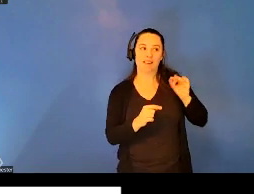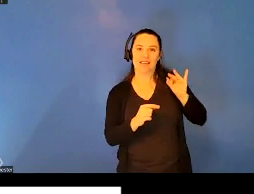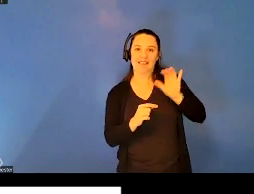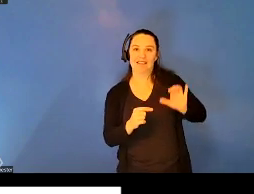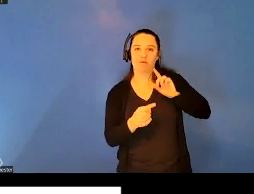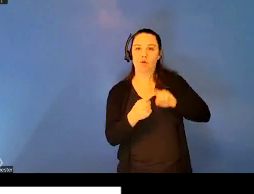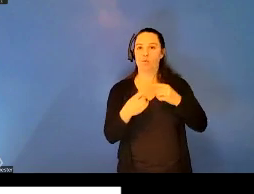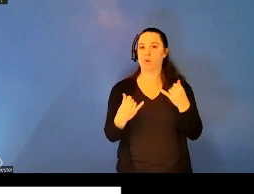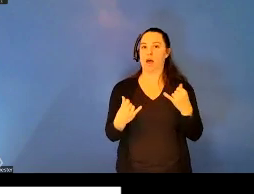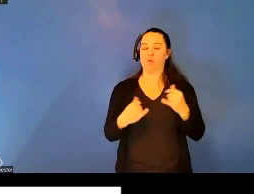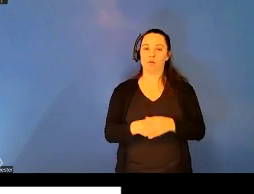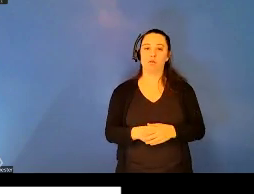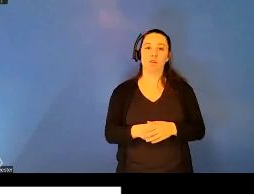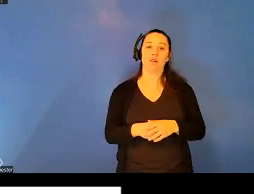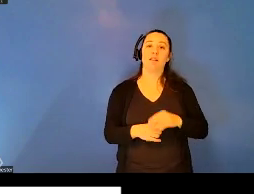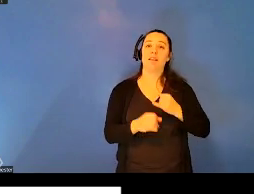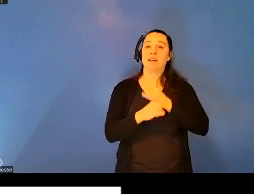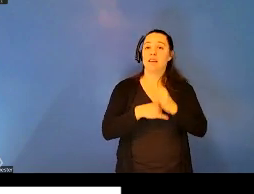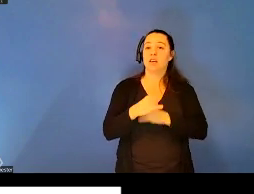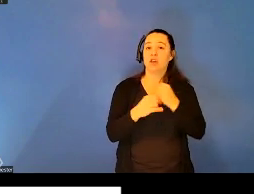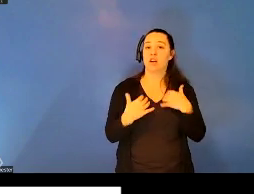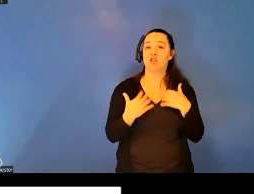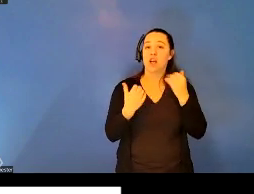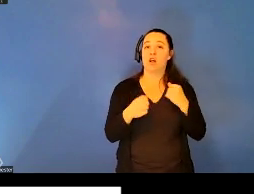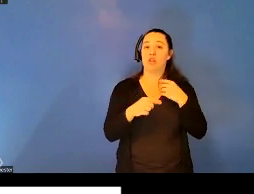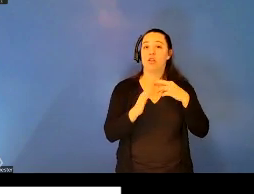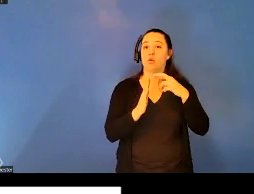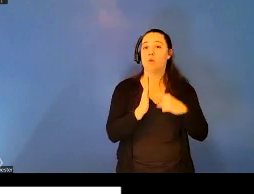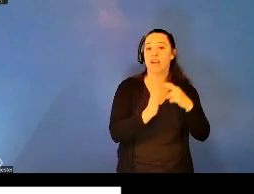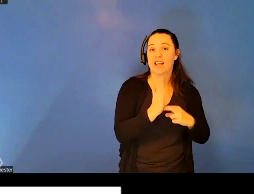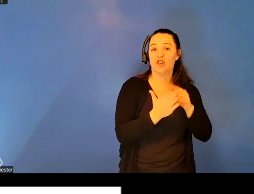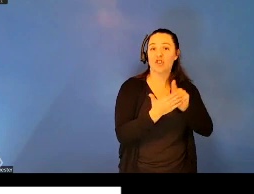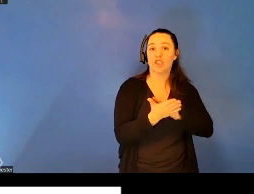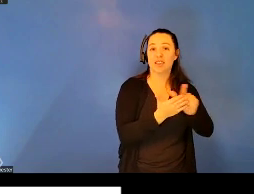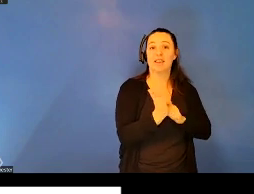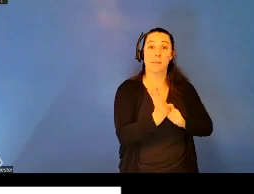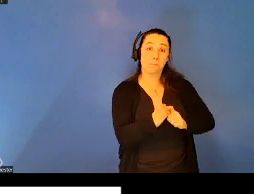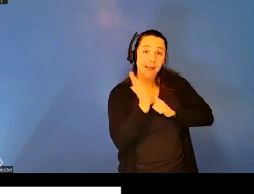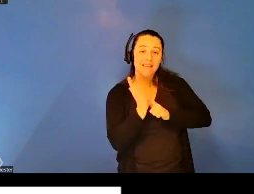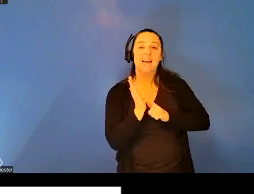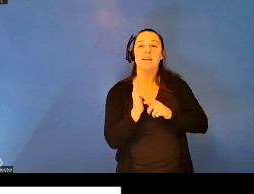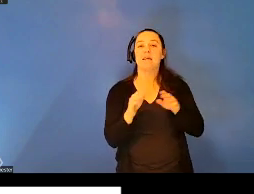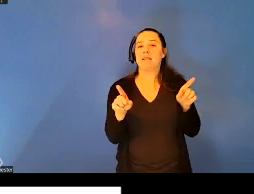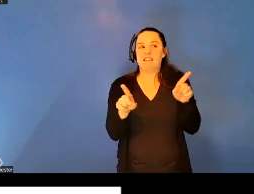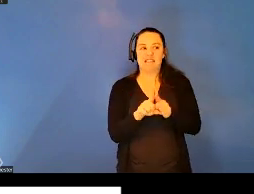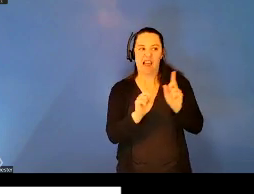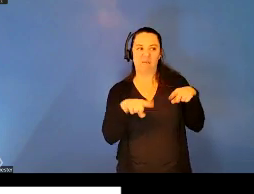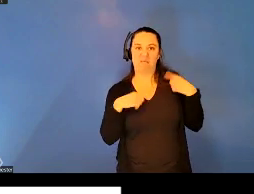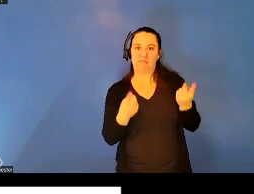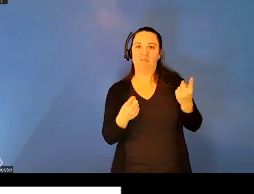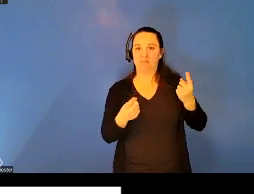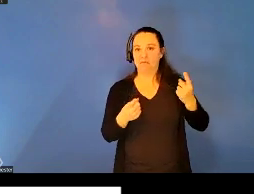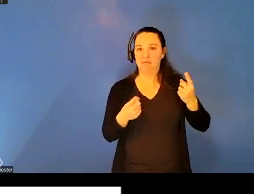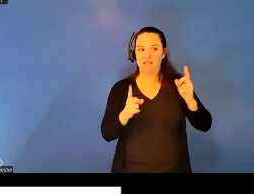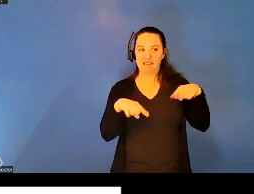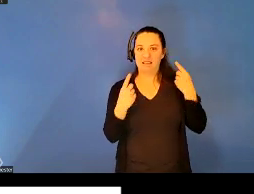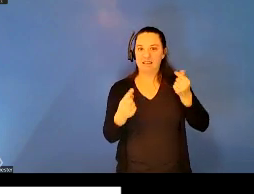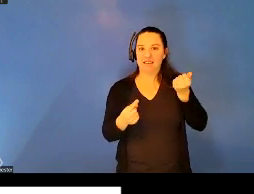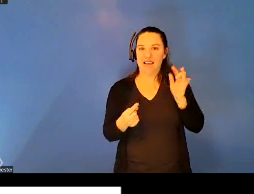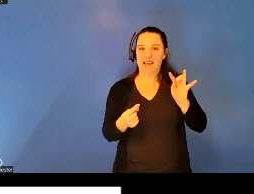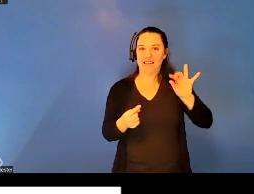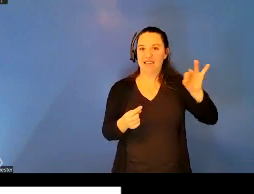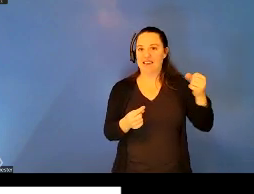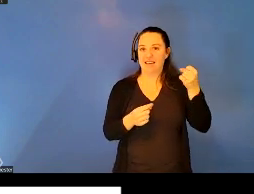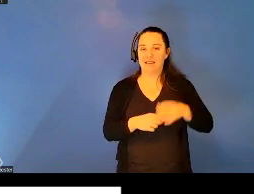The international health regulations mandate is the same today as it was in the 1890s during the international sanitary conferences,